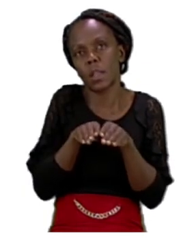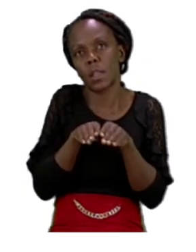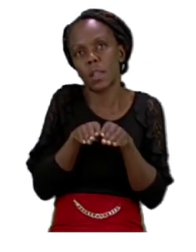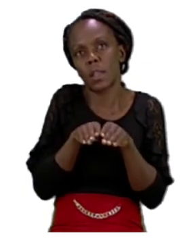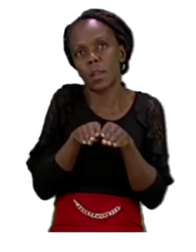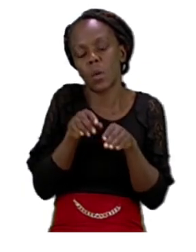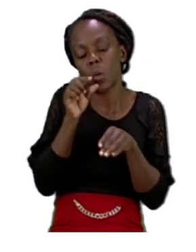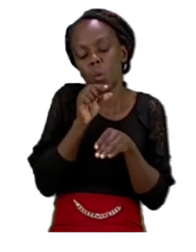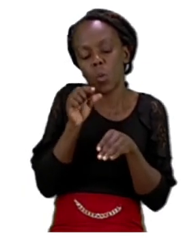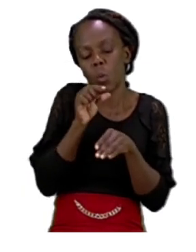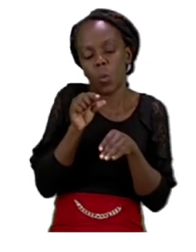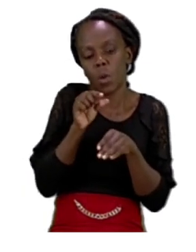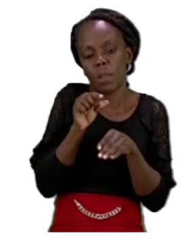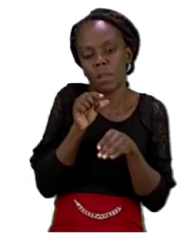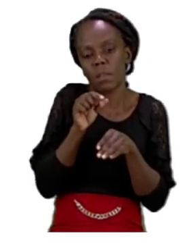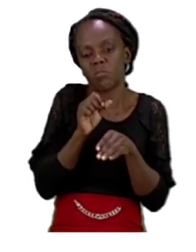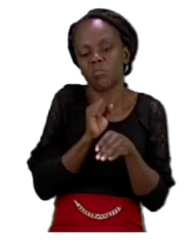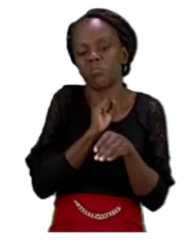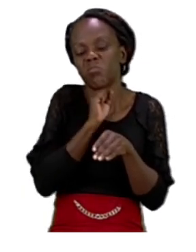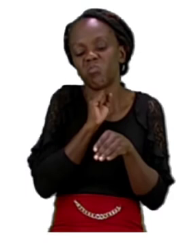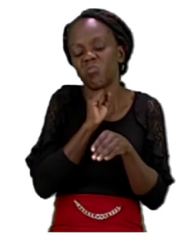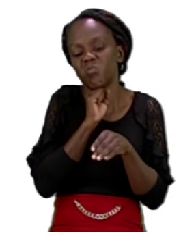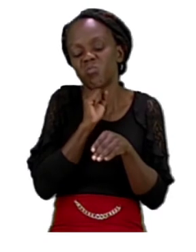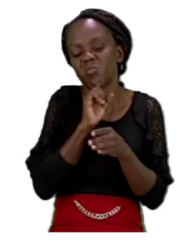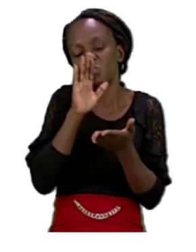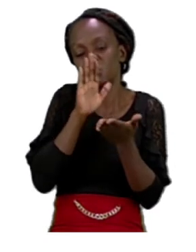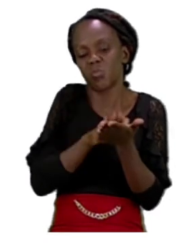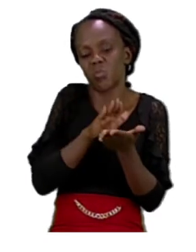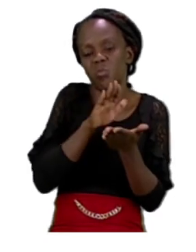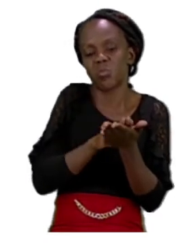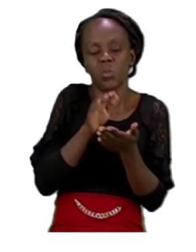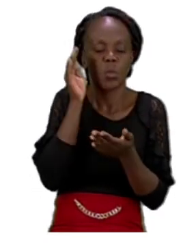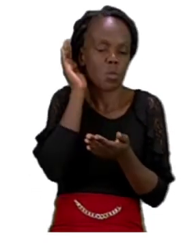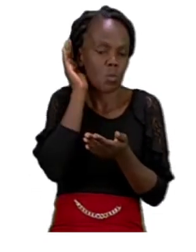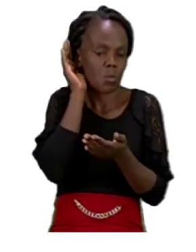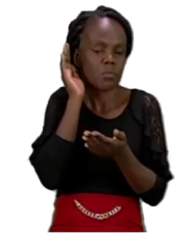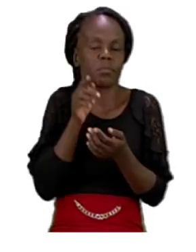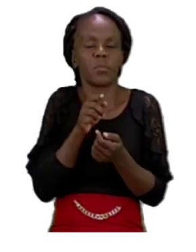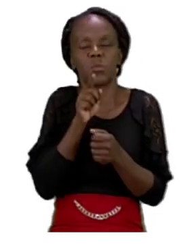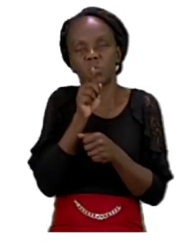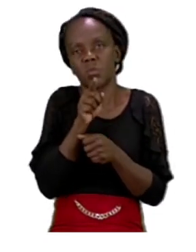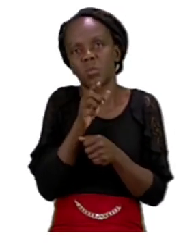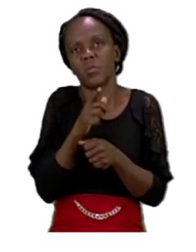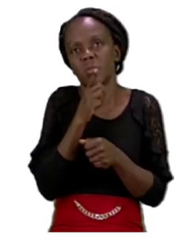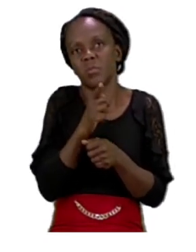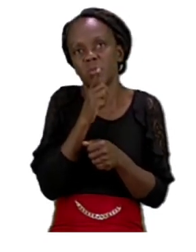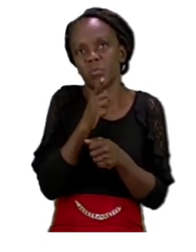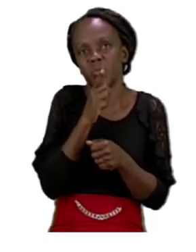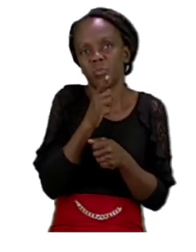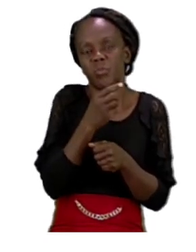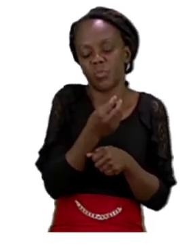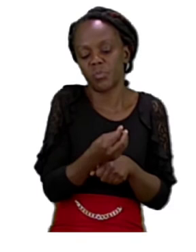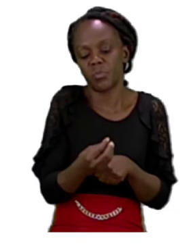according to how we hear them. So the first one is going to be the